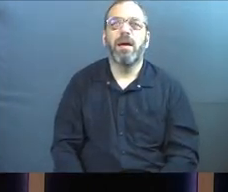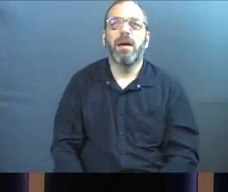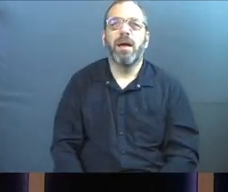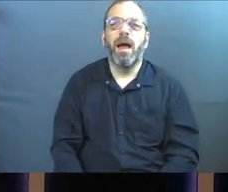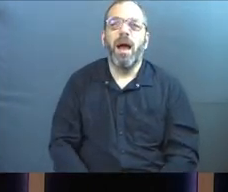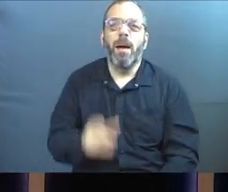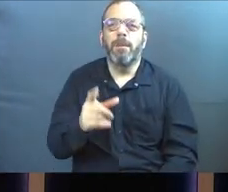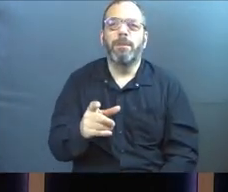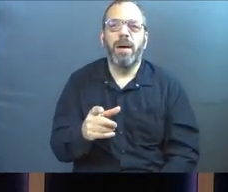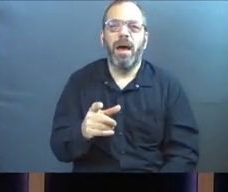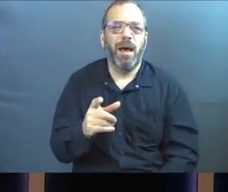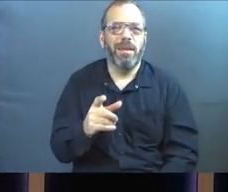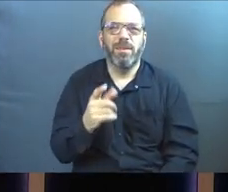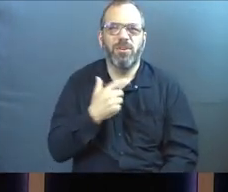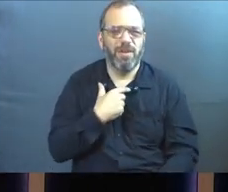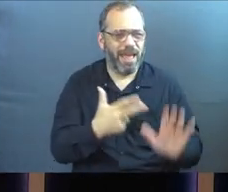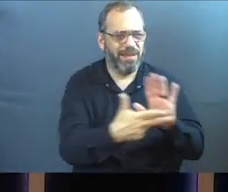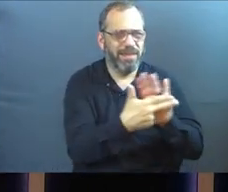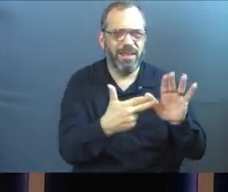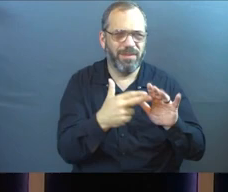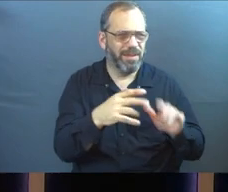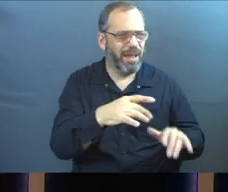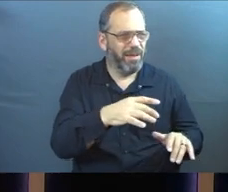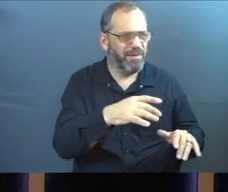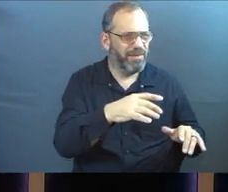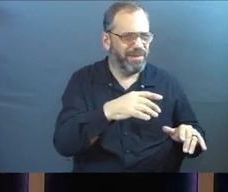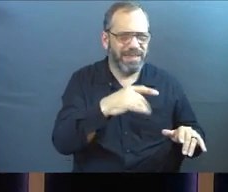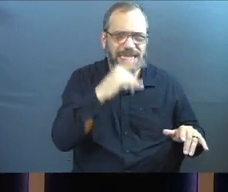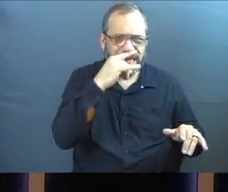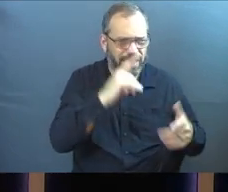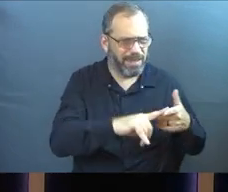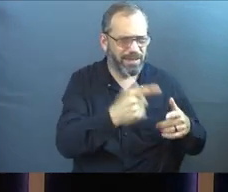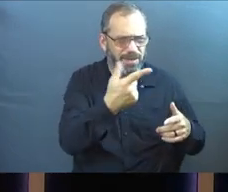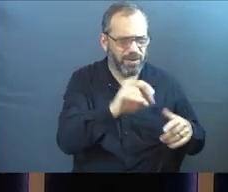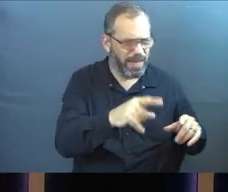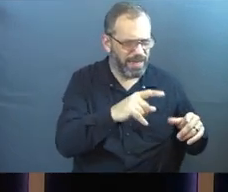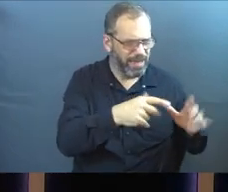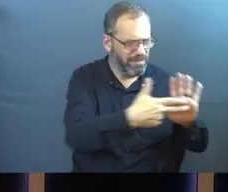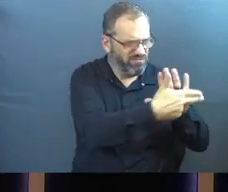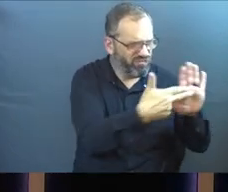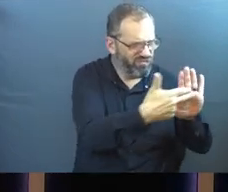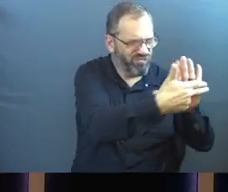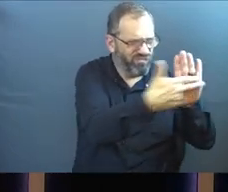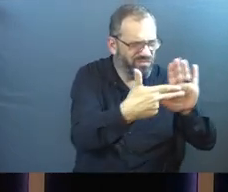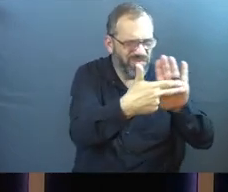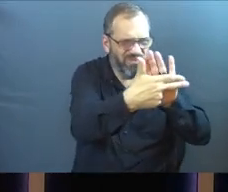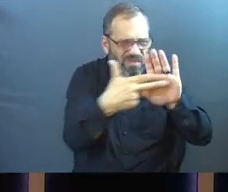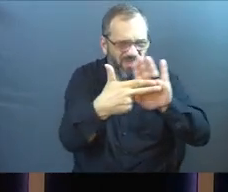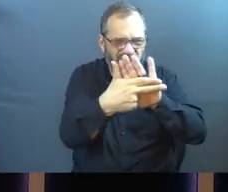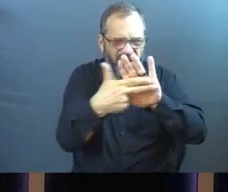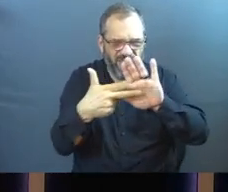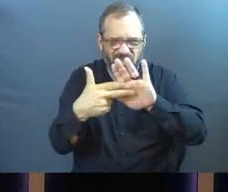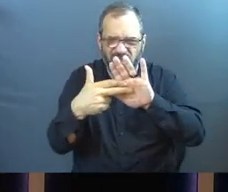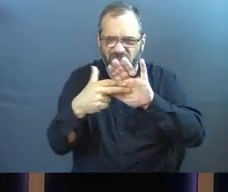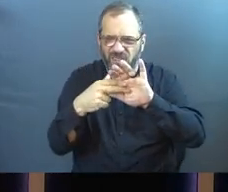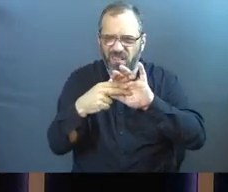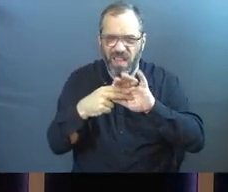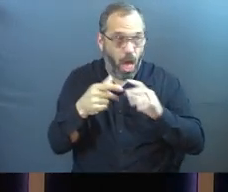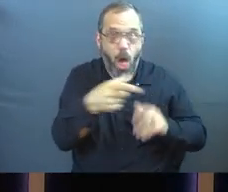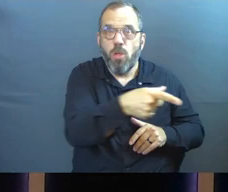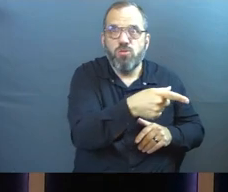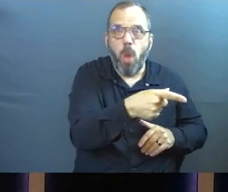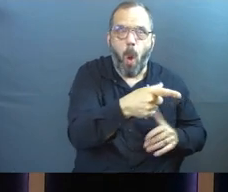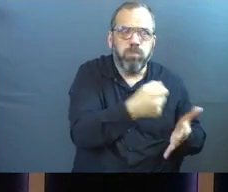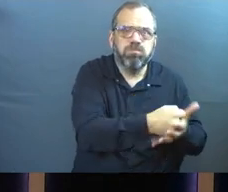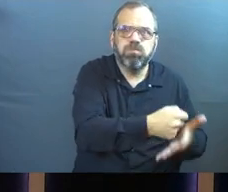But you're getting profiles of these different people jammed into this space. And what you start to realize is even though they're